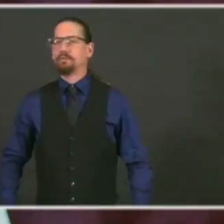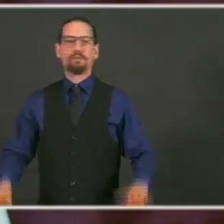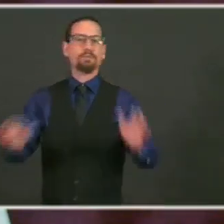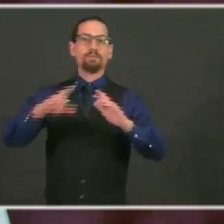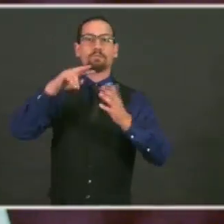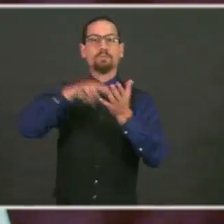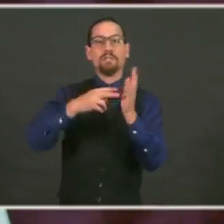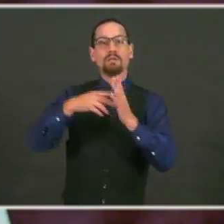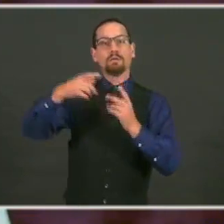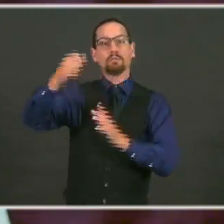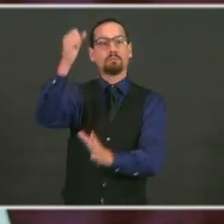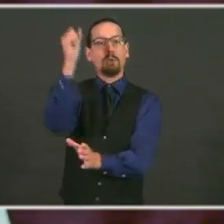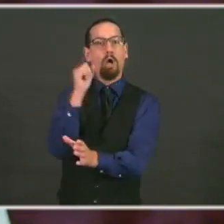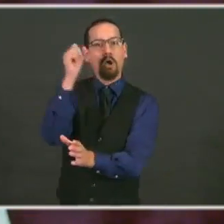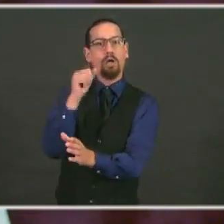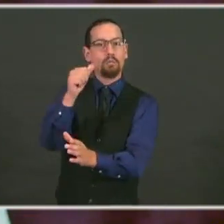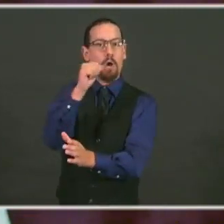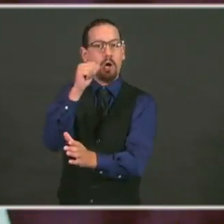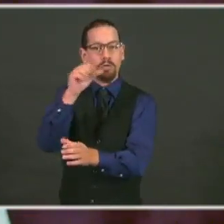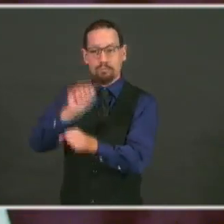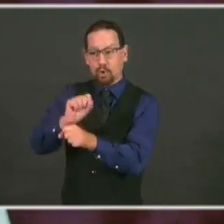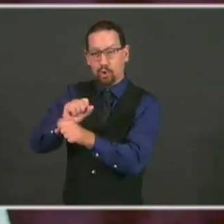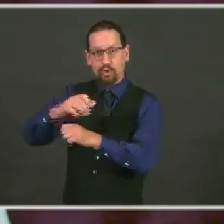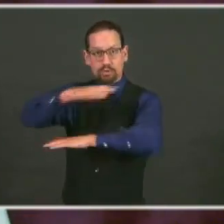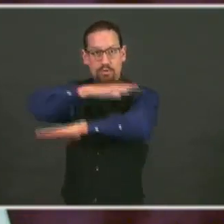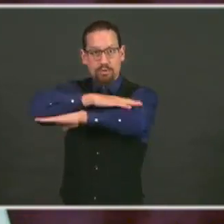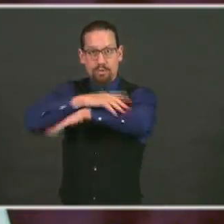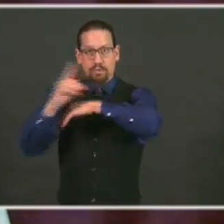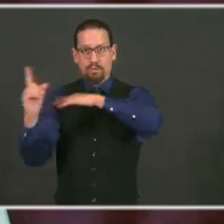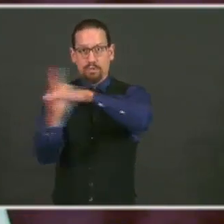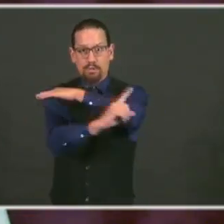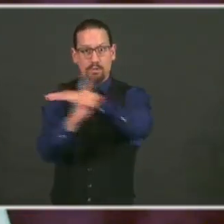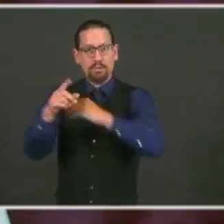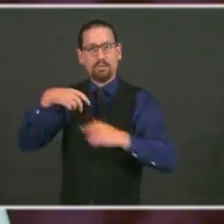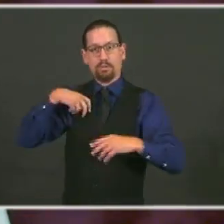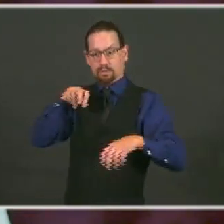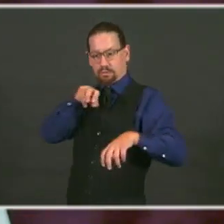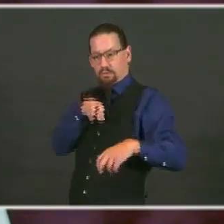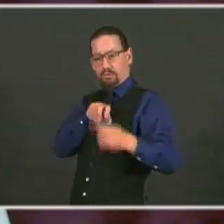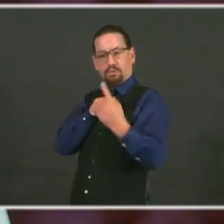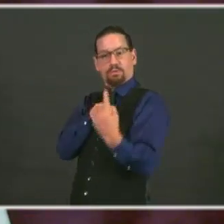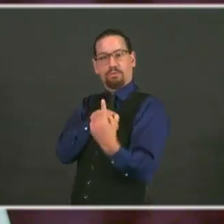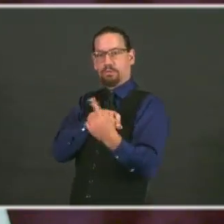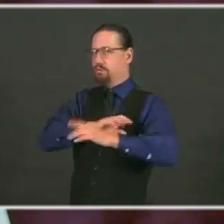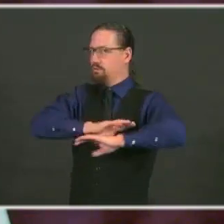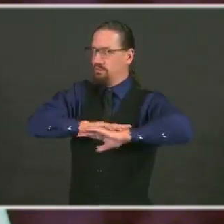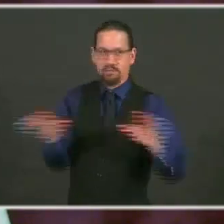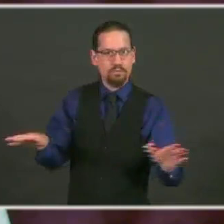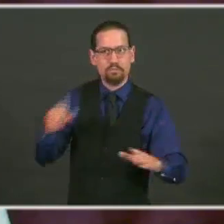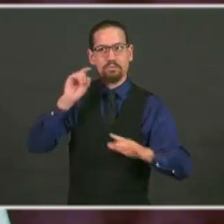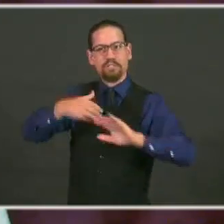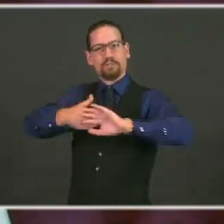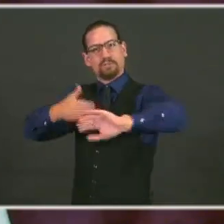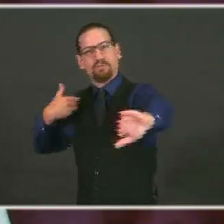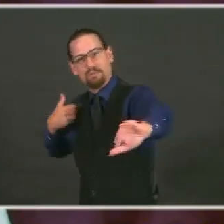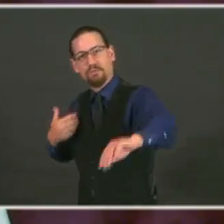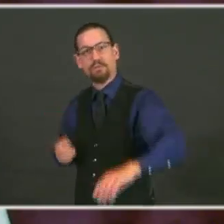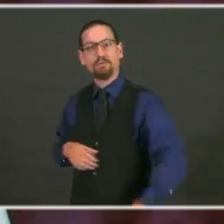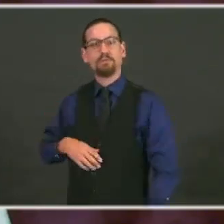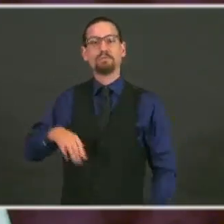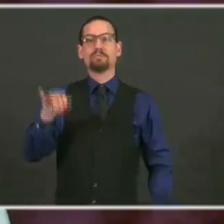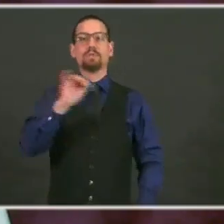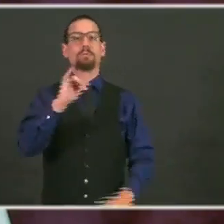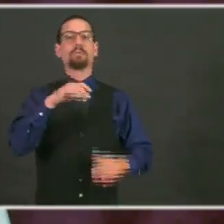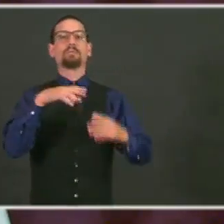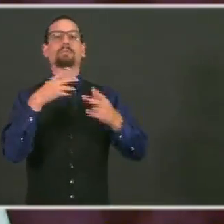in the number of businesses doing health screenings at the door, up to 87%. That is an improvement, thank